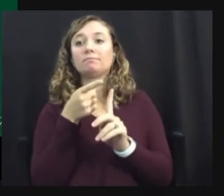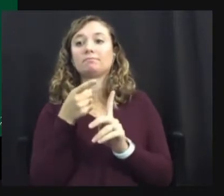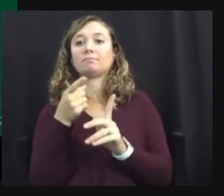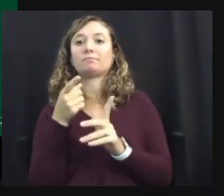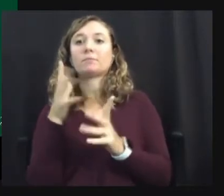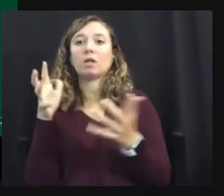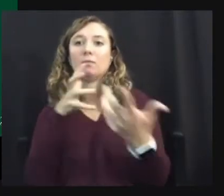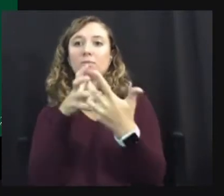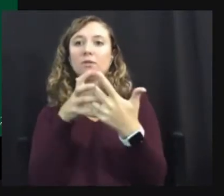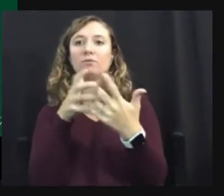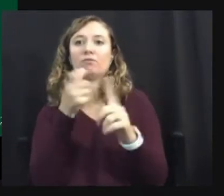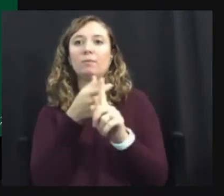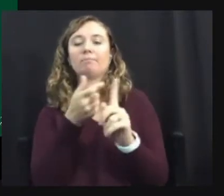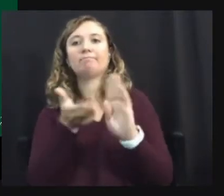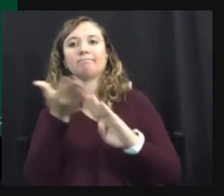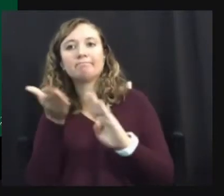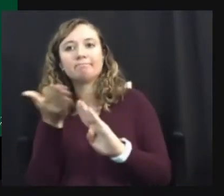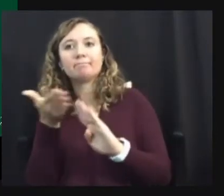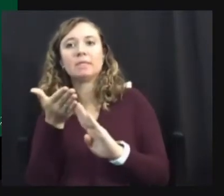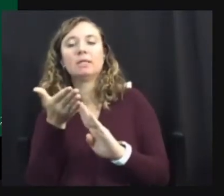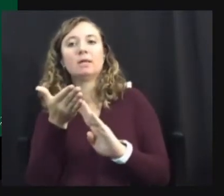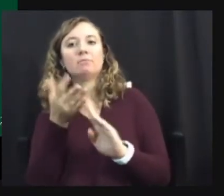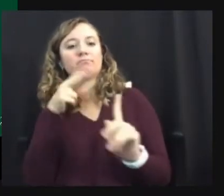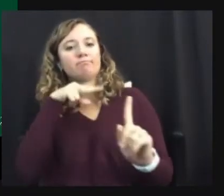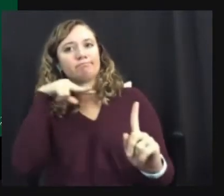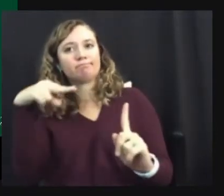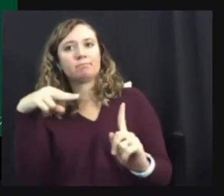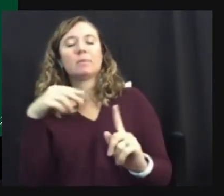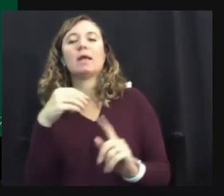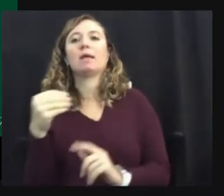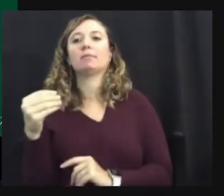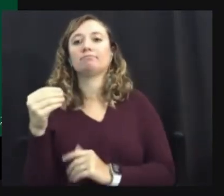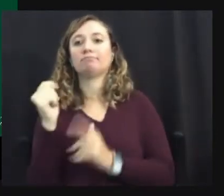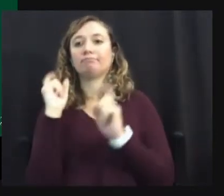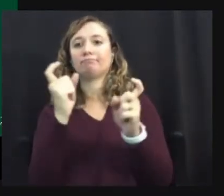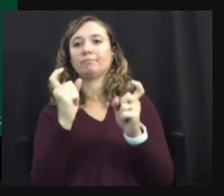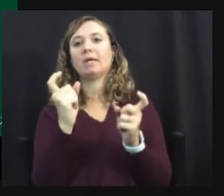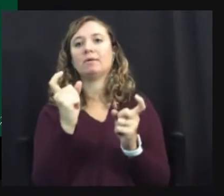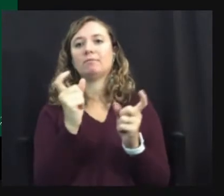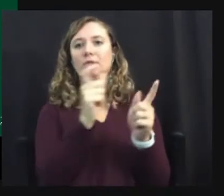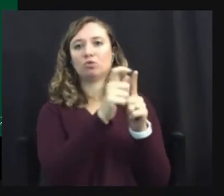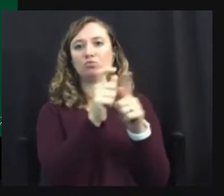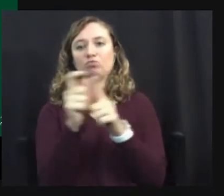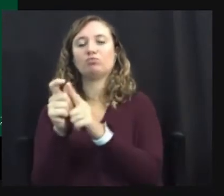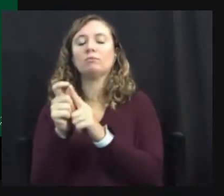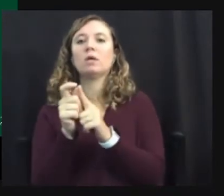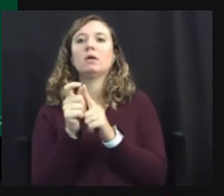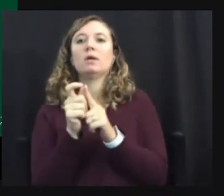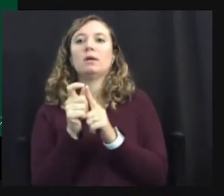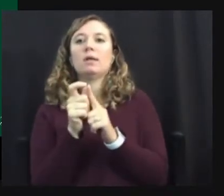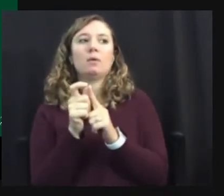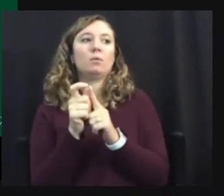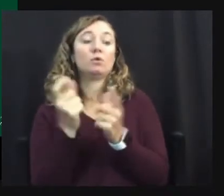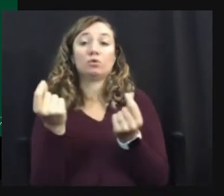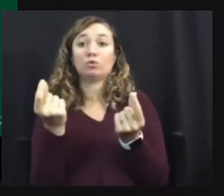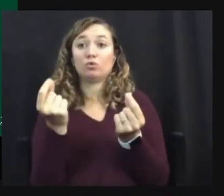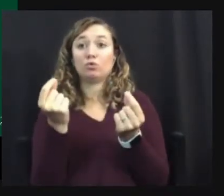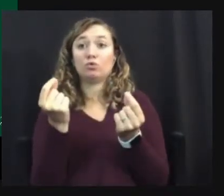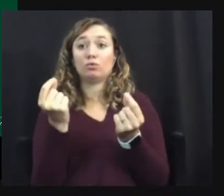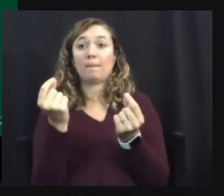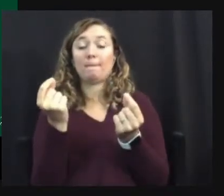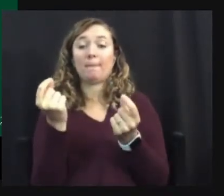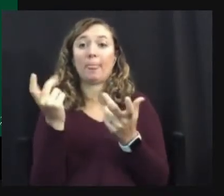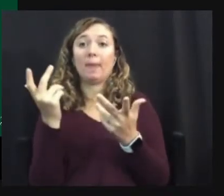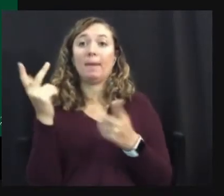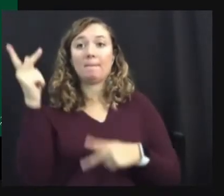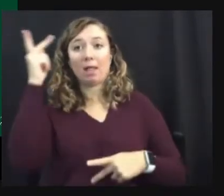standpoint, um, and give you some useful terminology. Then we'll go into the pathology paradigm, which is the, the, uh,